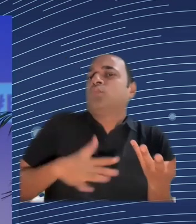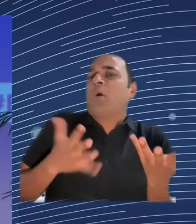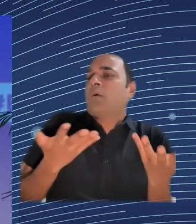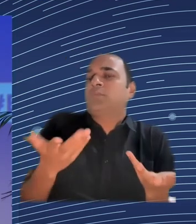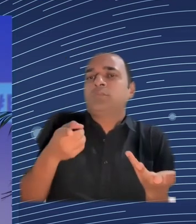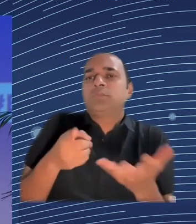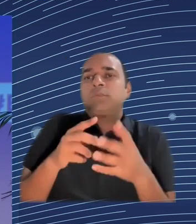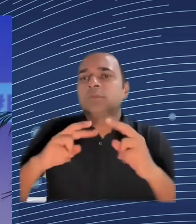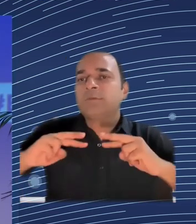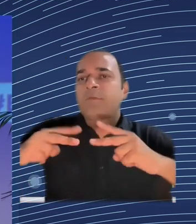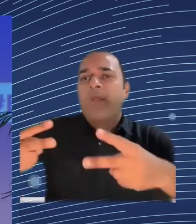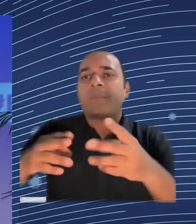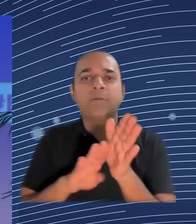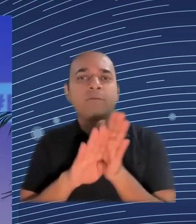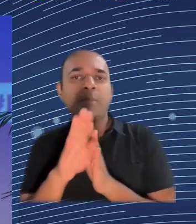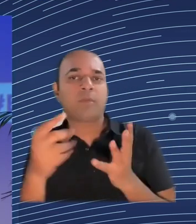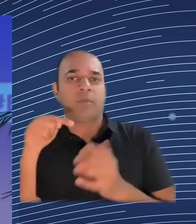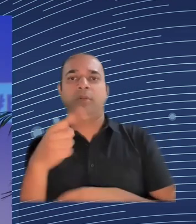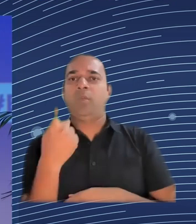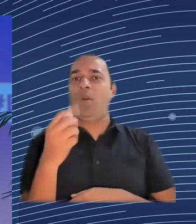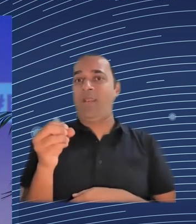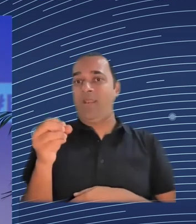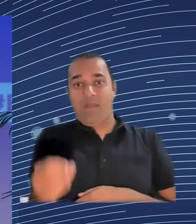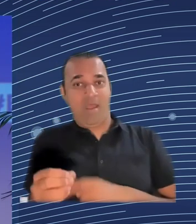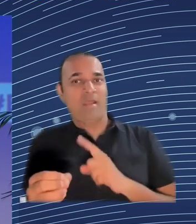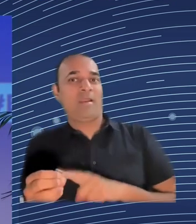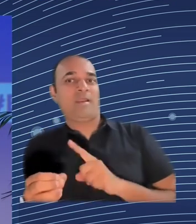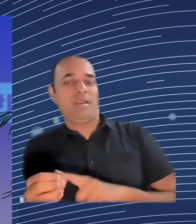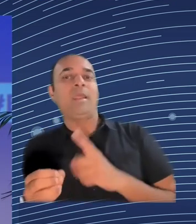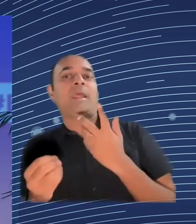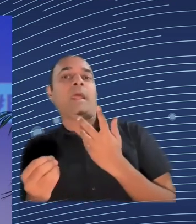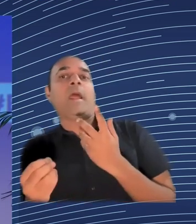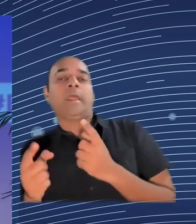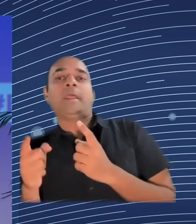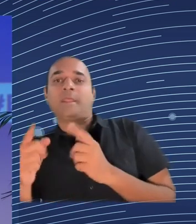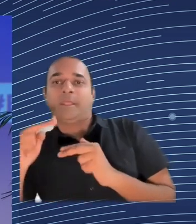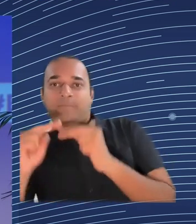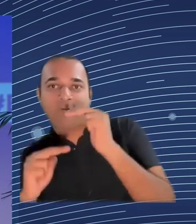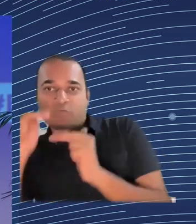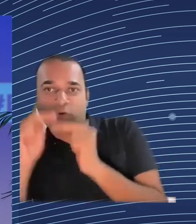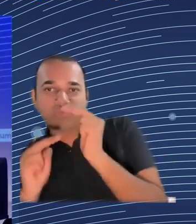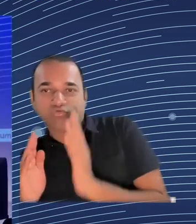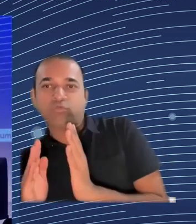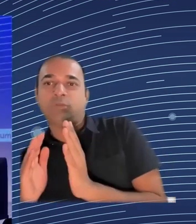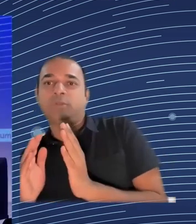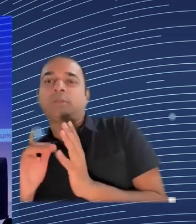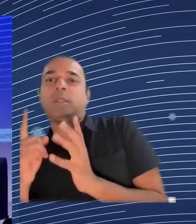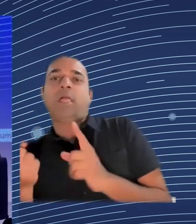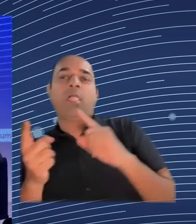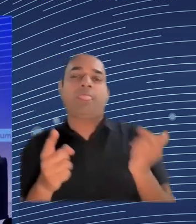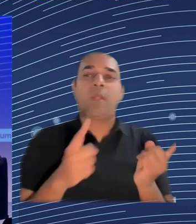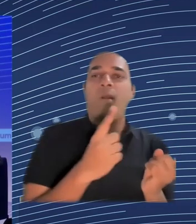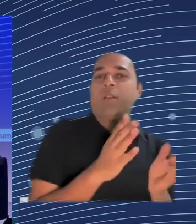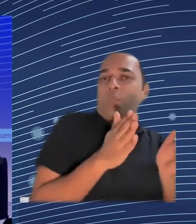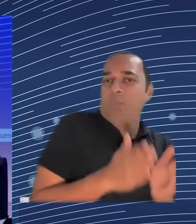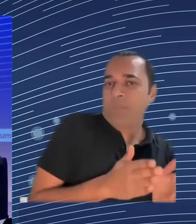Silicon Valley everywhere in Europe simply does not work. Does not work, yeah. Thank you for a very comprehensive answer. I'll turn to